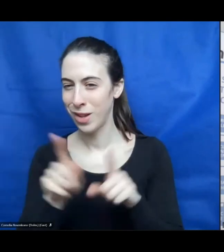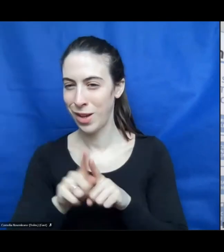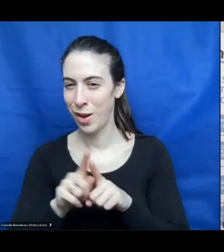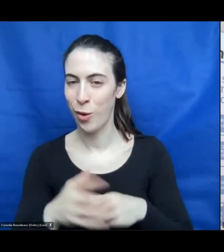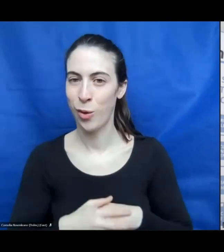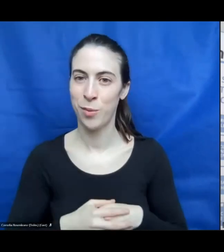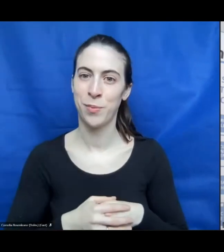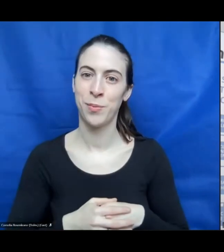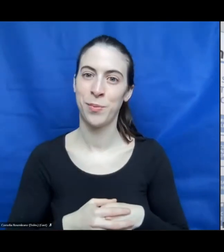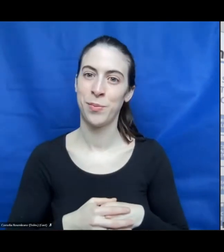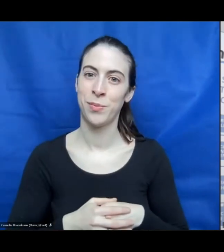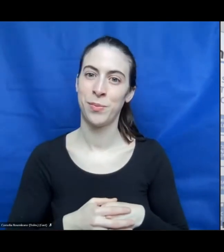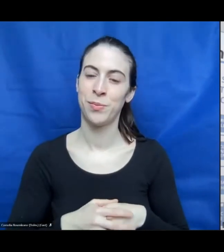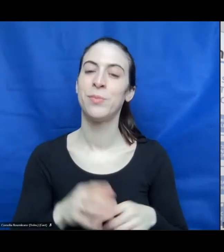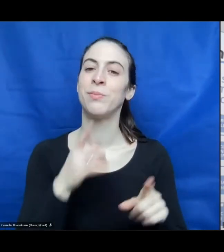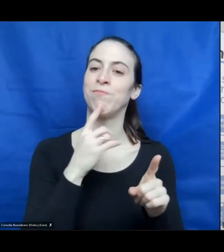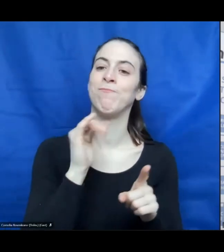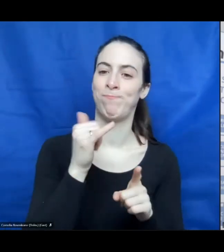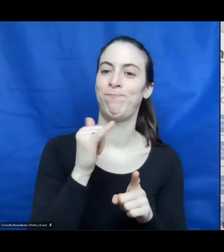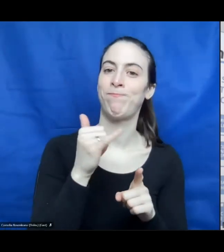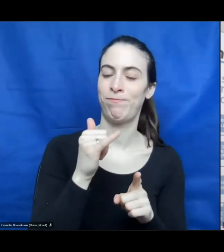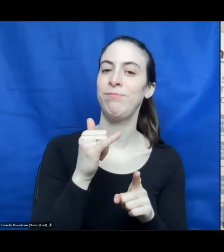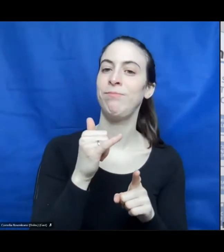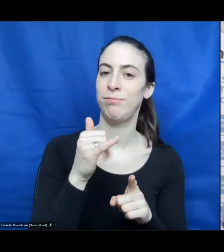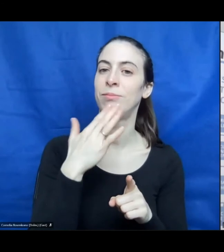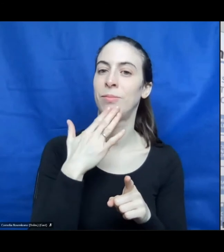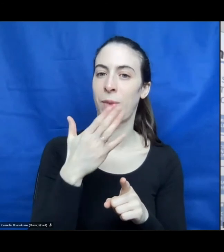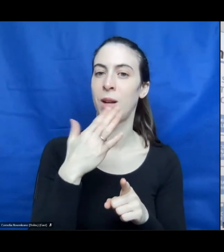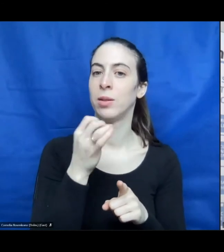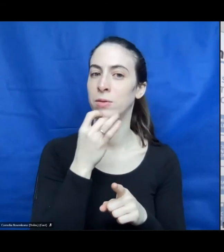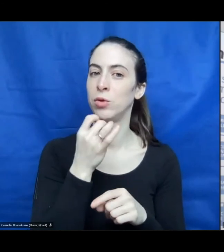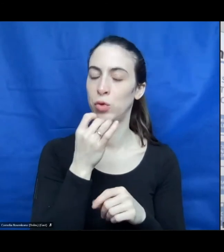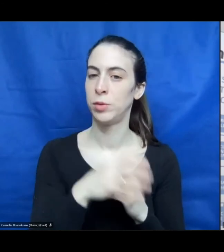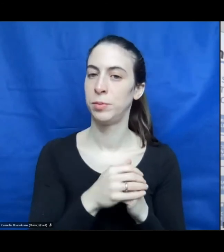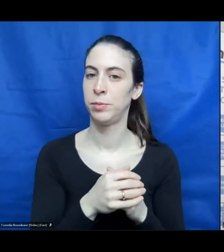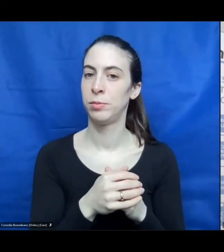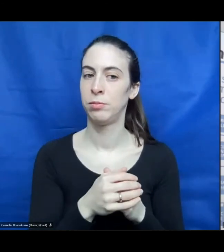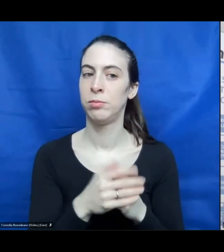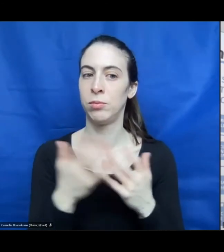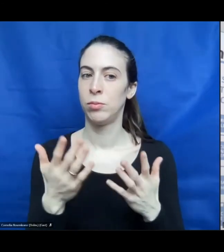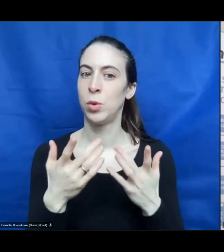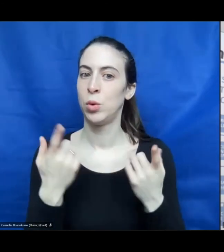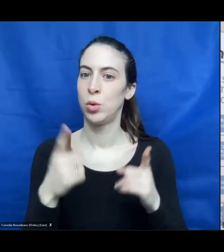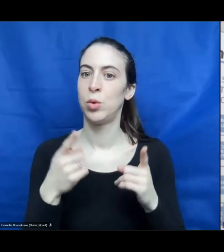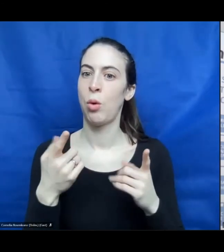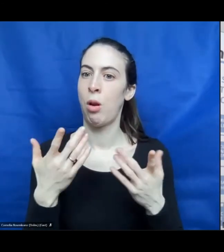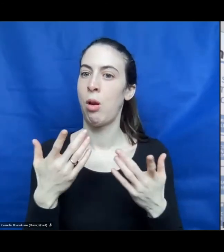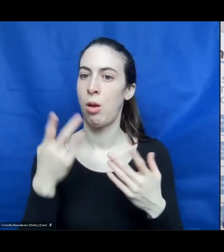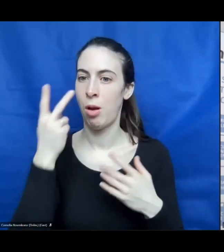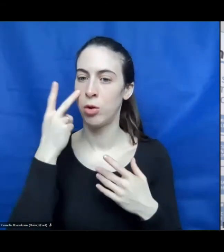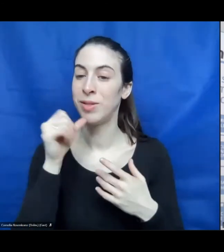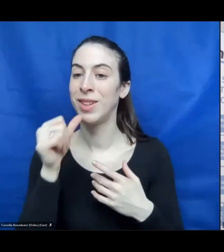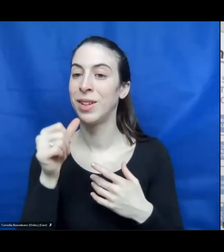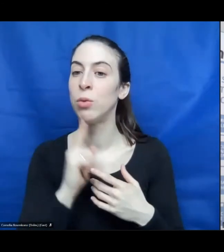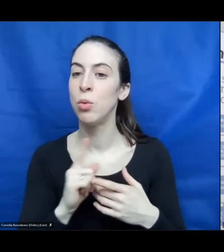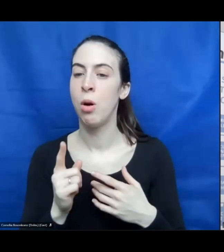That's very good. Exactly. That is what it should be about. It should not only be a